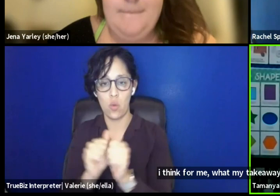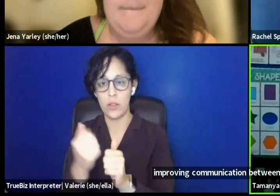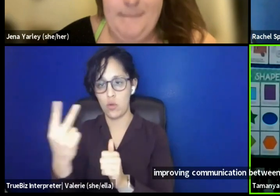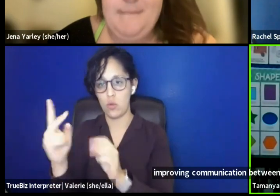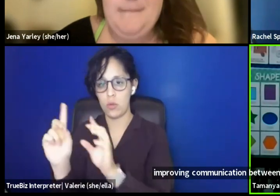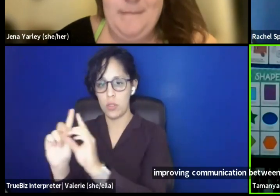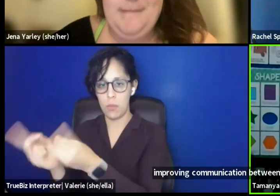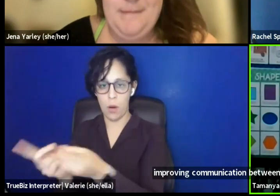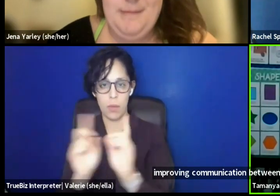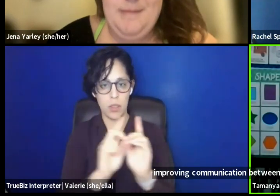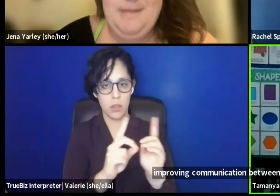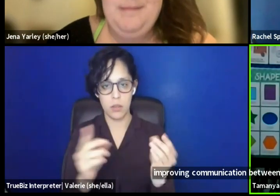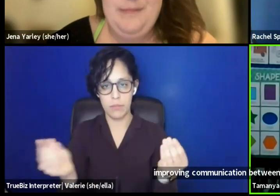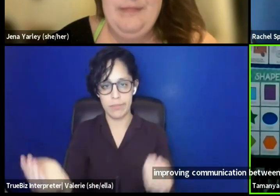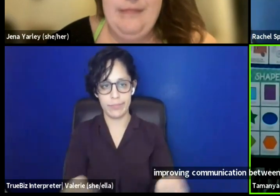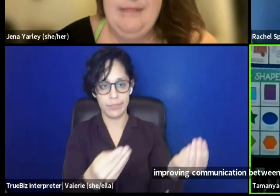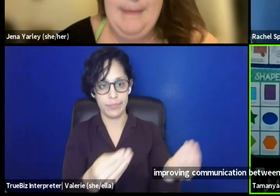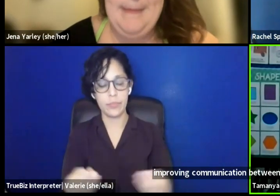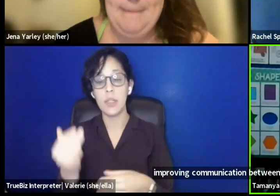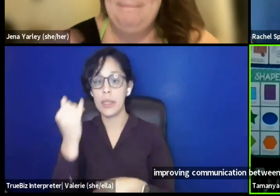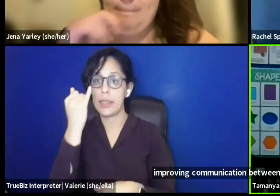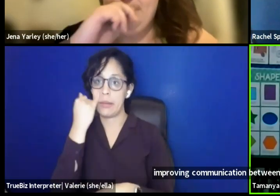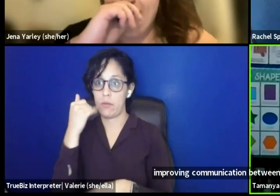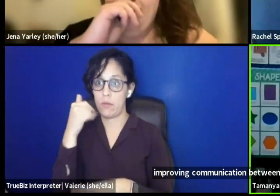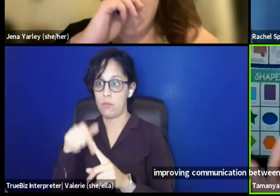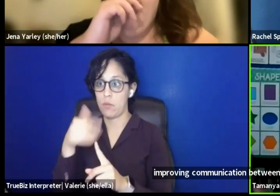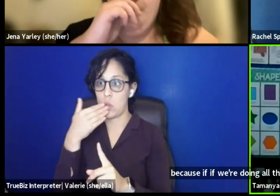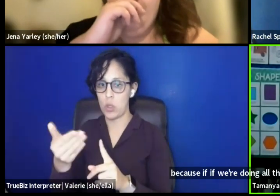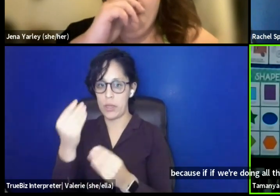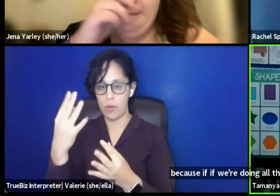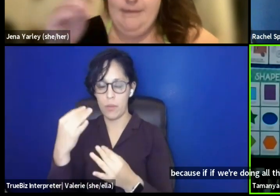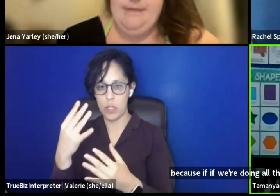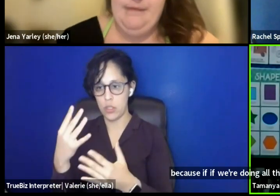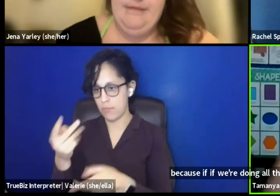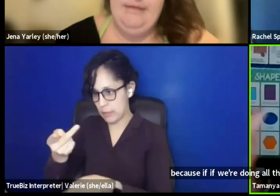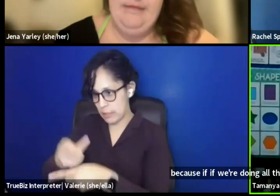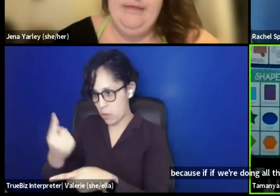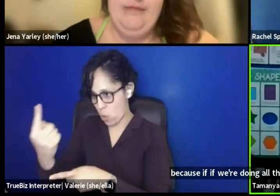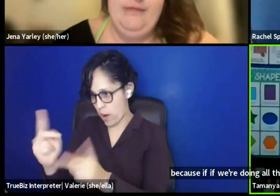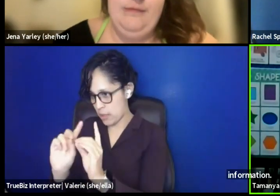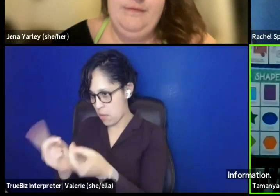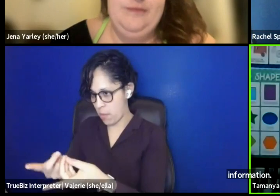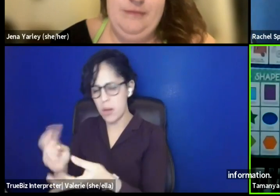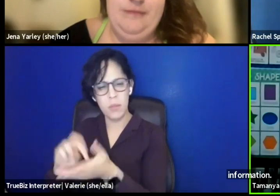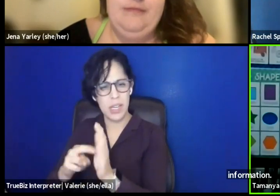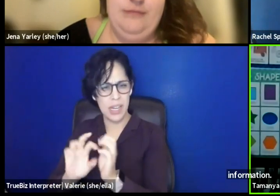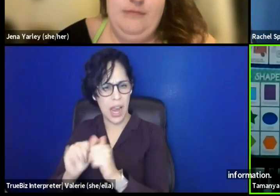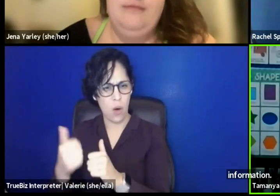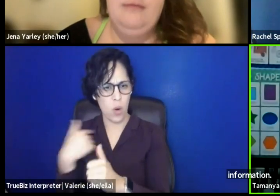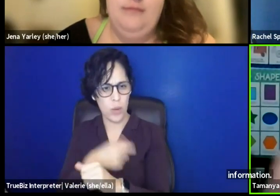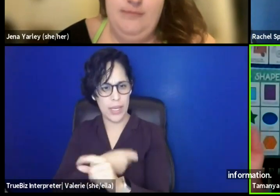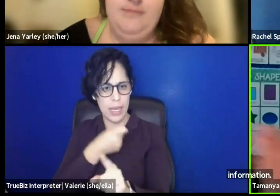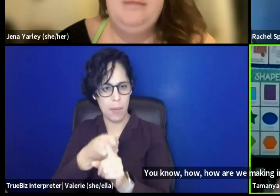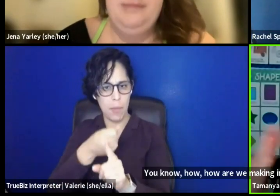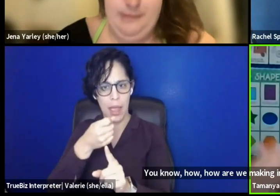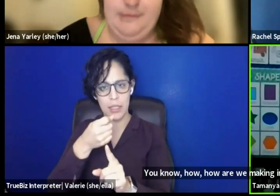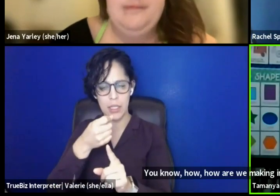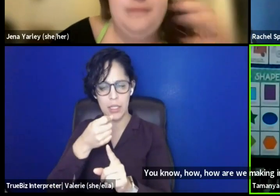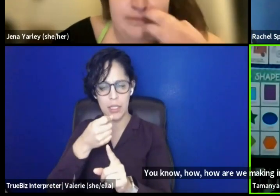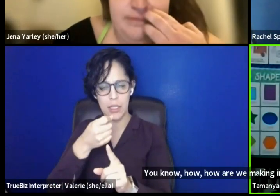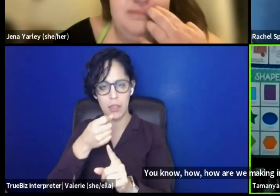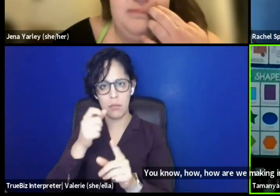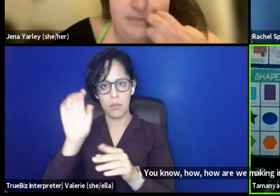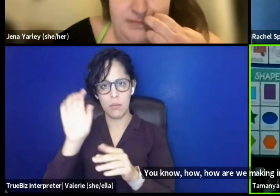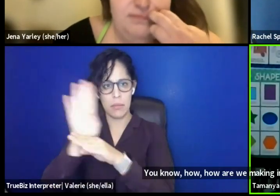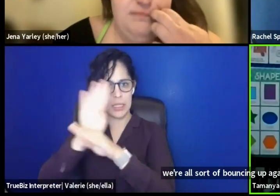if we're siloing all this really good information, um, you know, how, how are we making institutional change if we're all like sort of bouncing up against